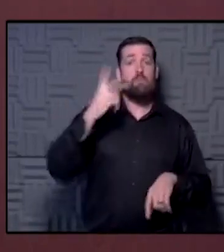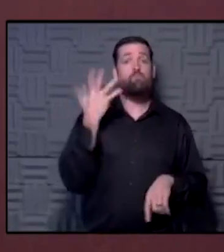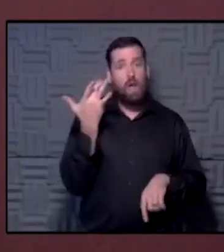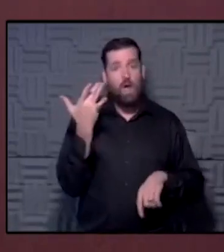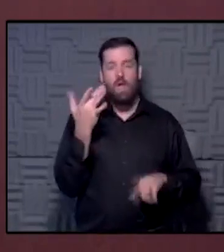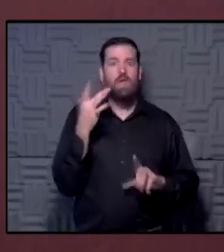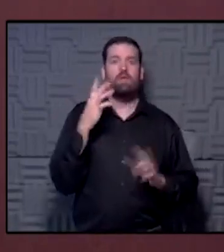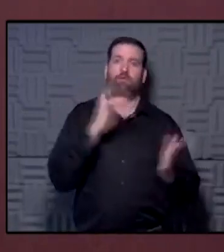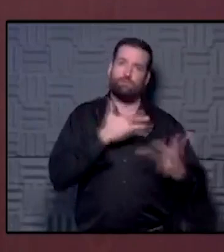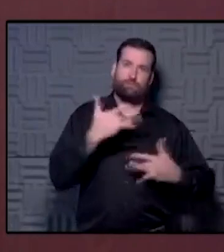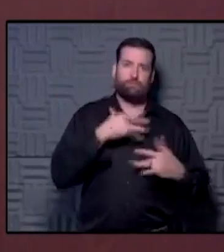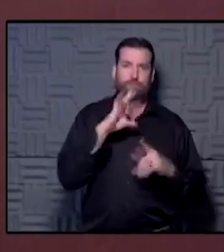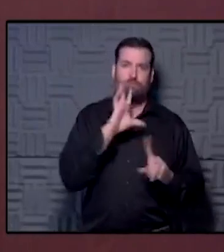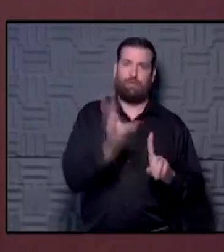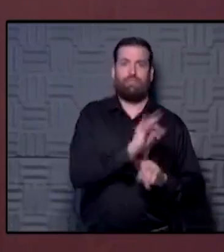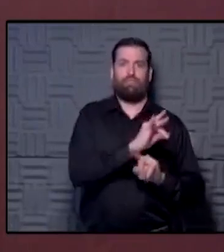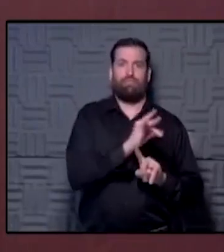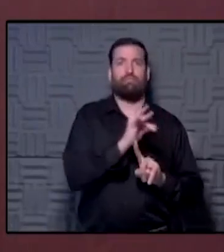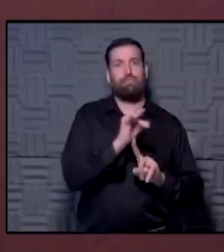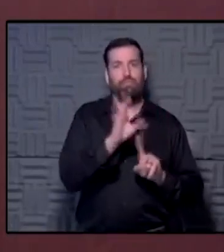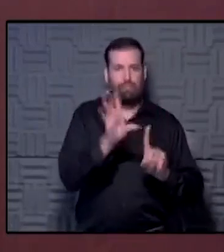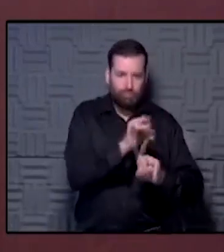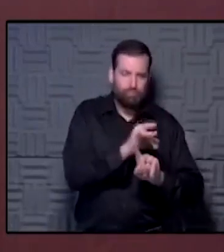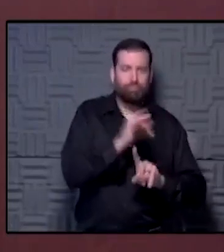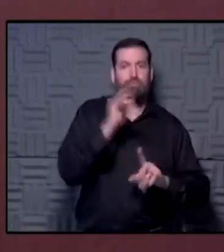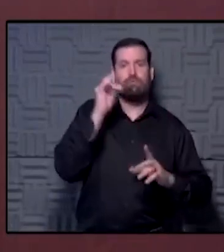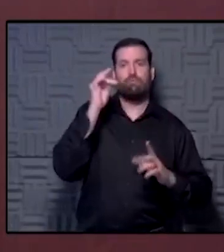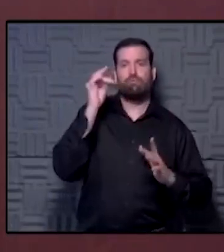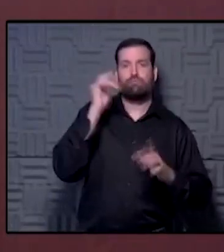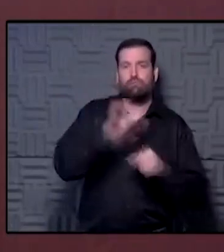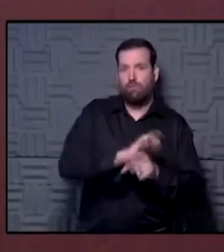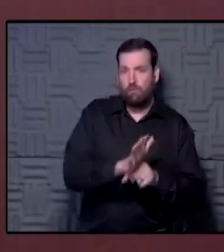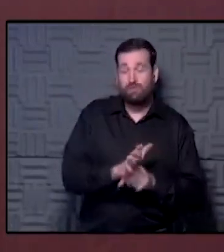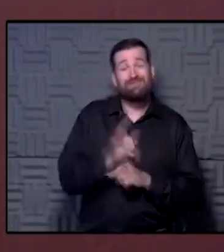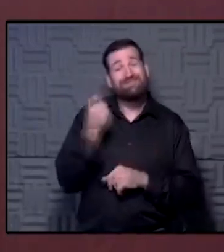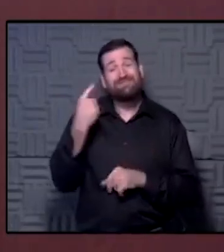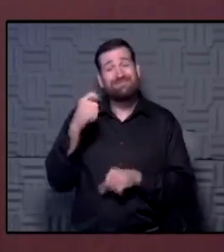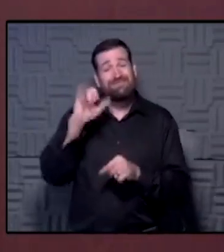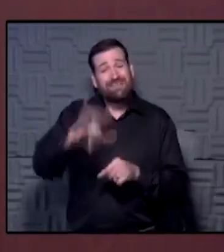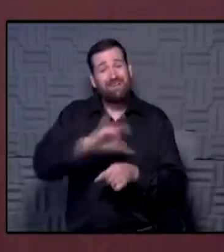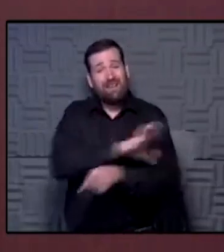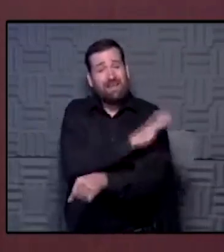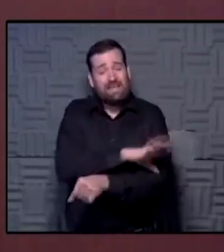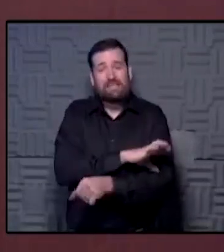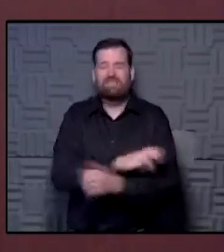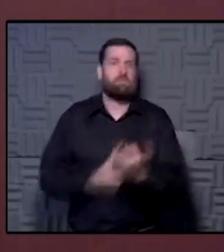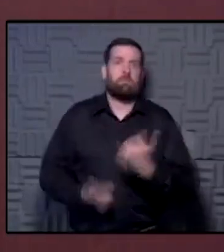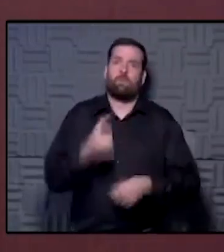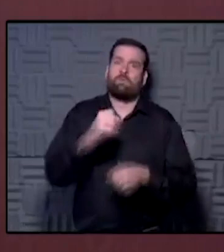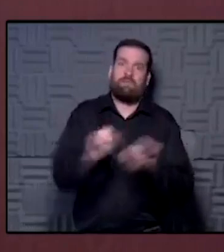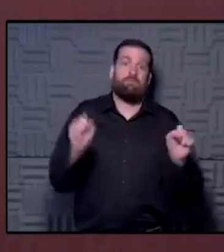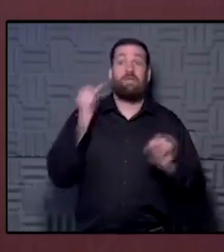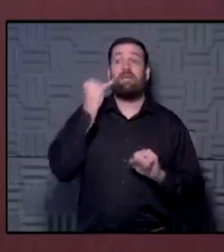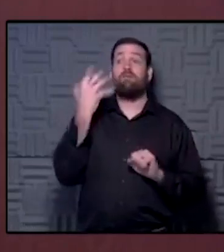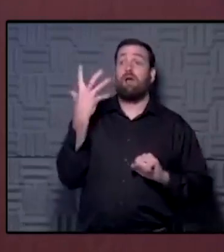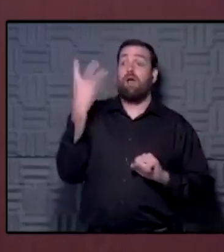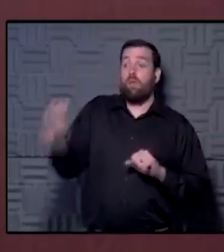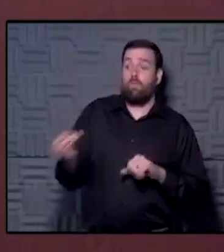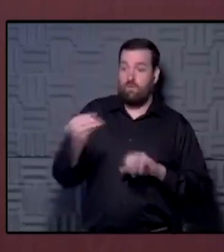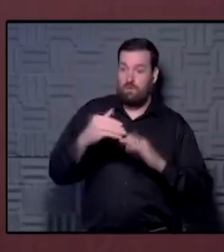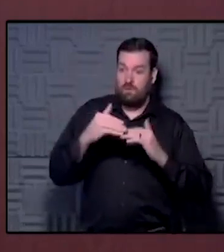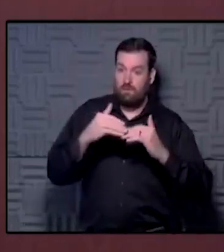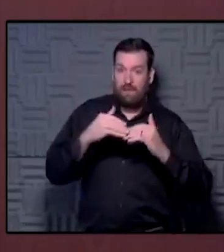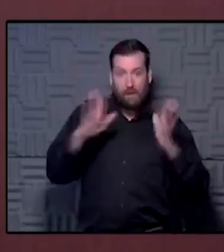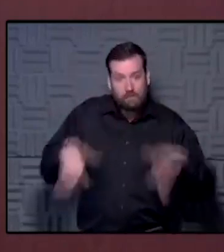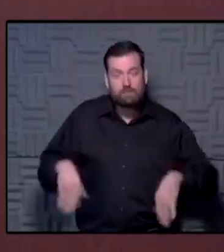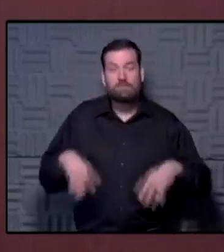about catching COVID. As we all have said, the clinic is probably the safest place there is to, if you were to leave your house, go to